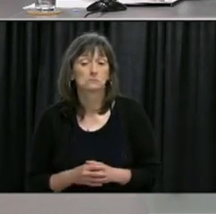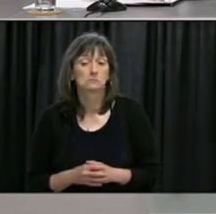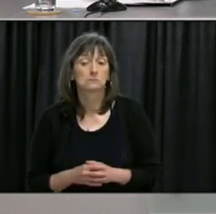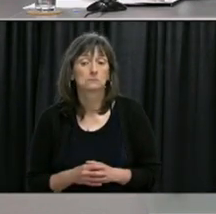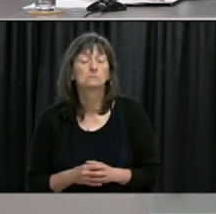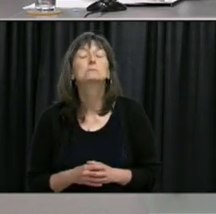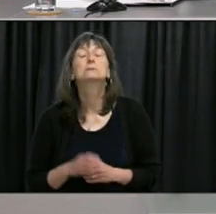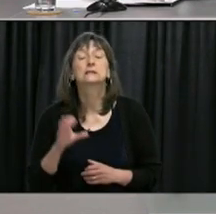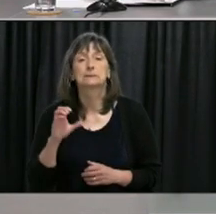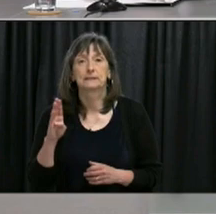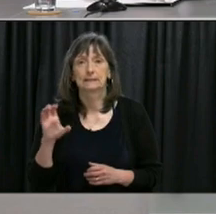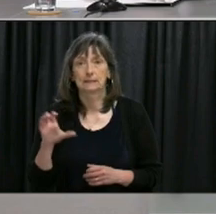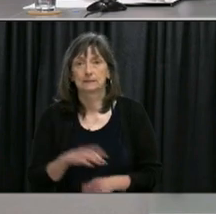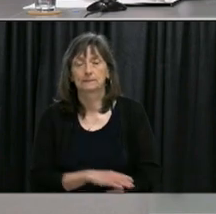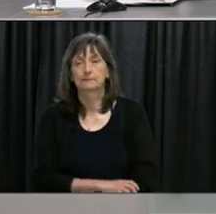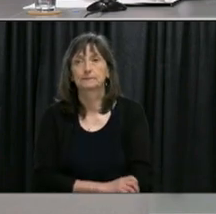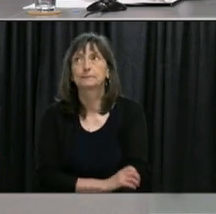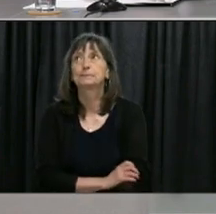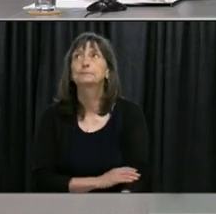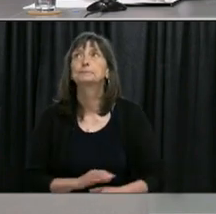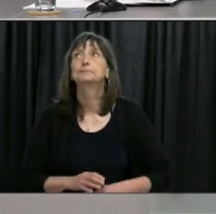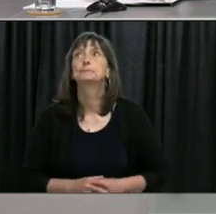yes from Peter Cowan please go ahead